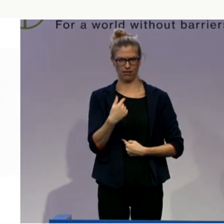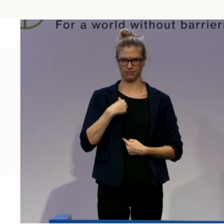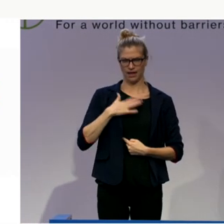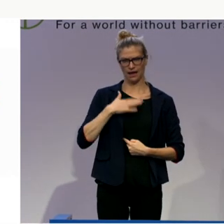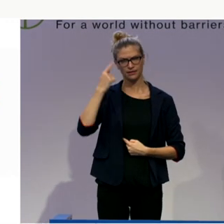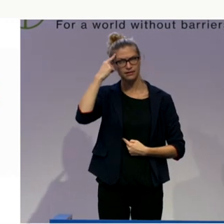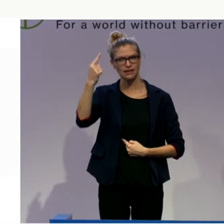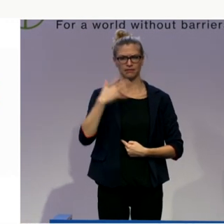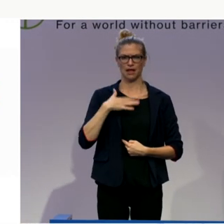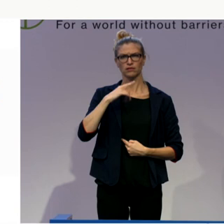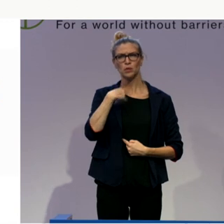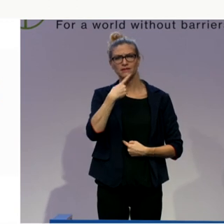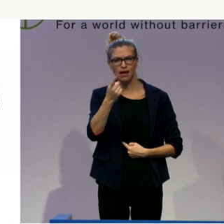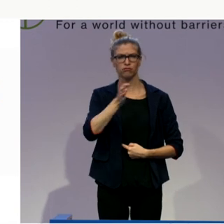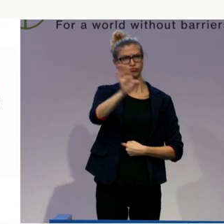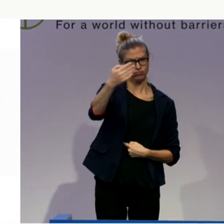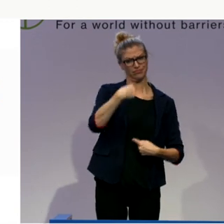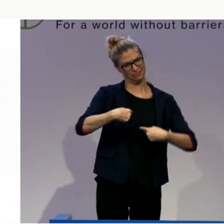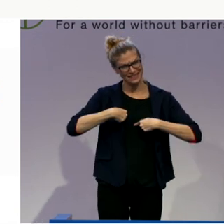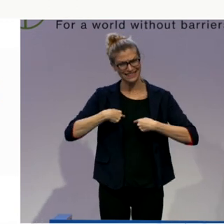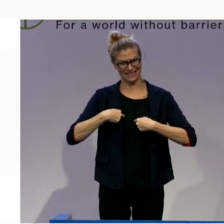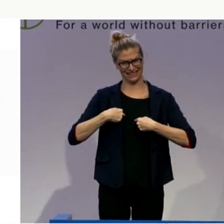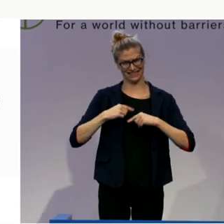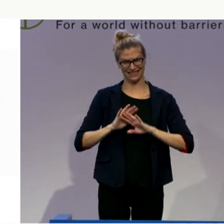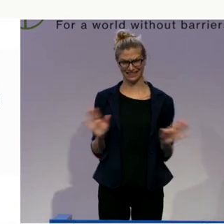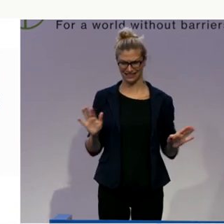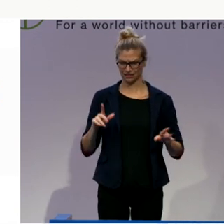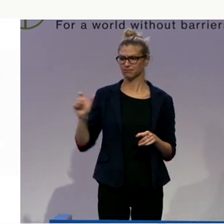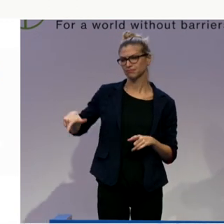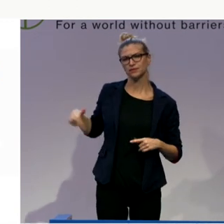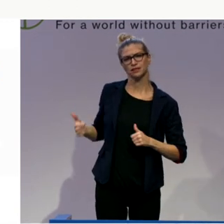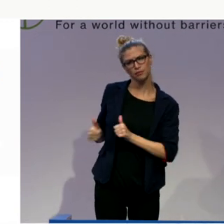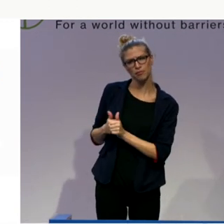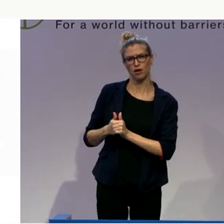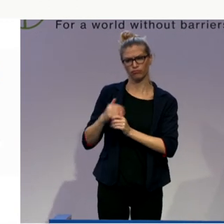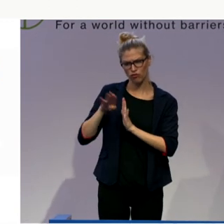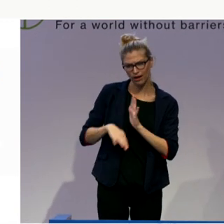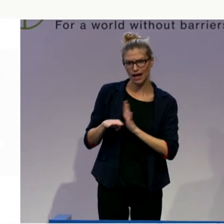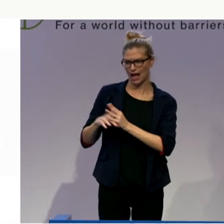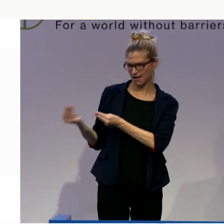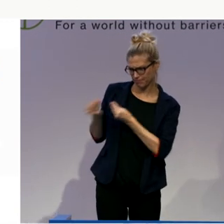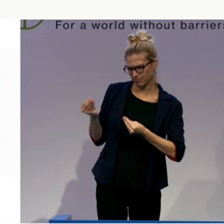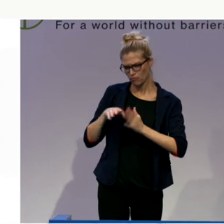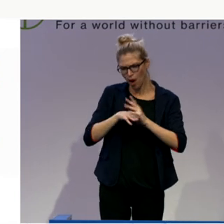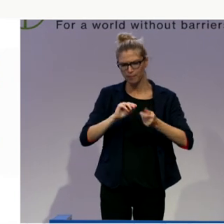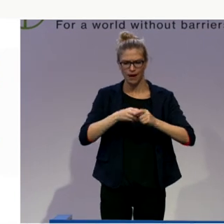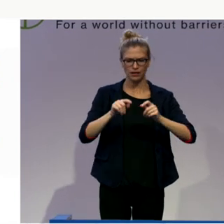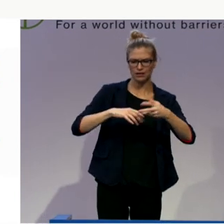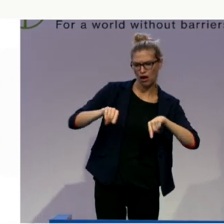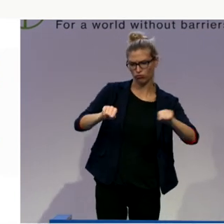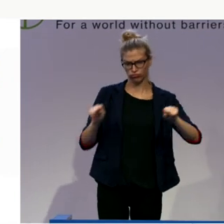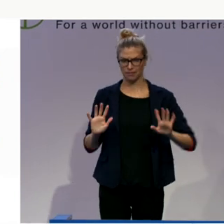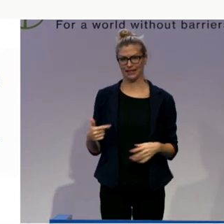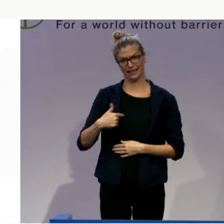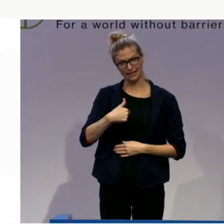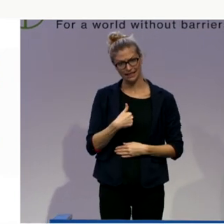head for, and to support them in their programs, in their plans, in their projects of their everyday life, but also of their